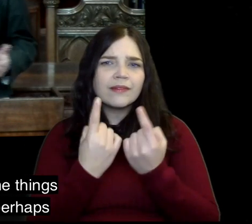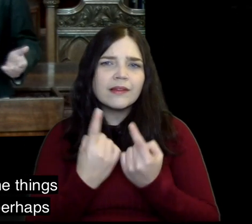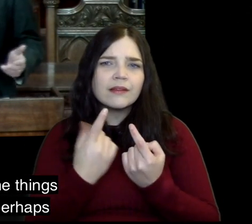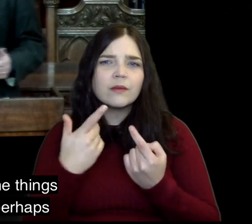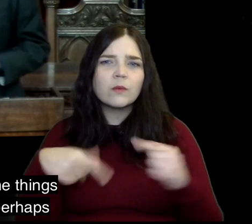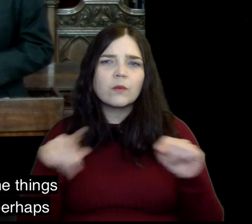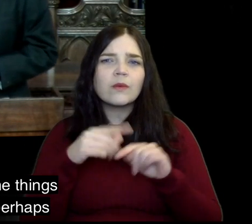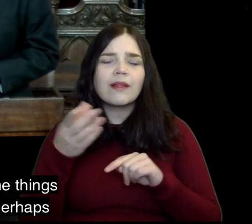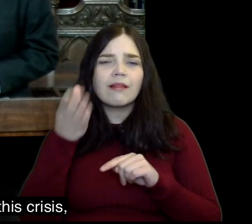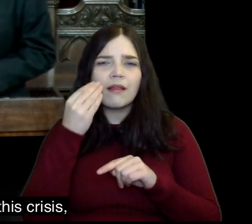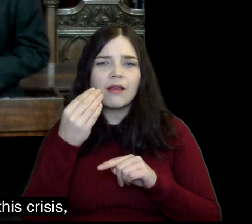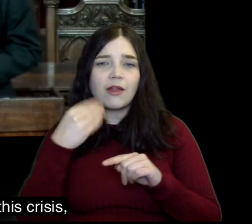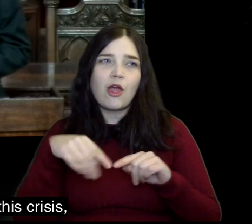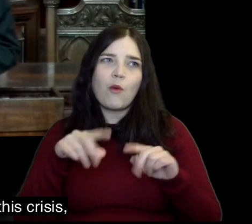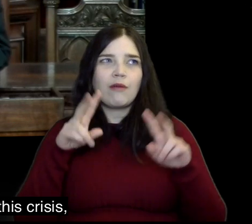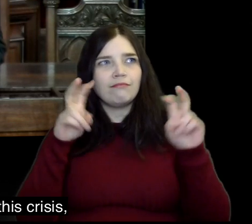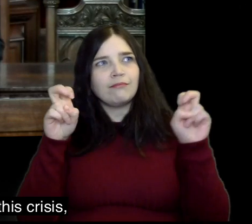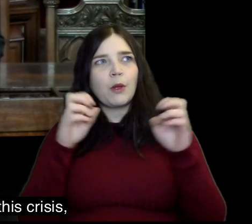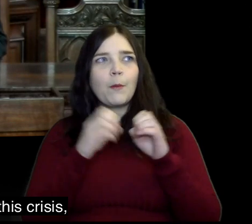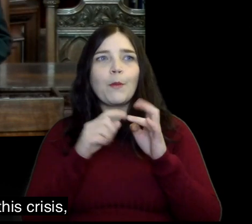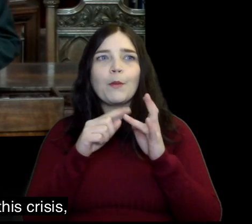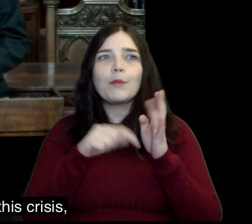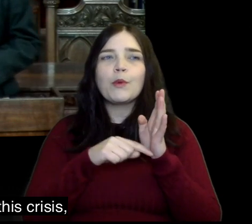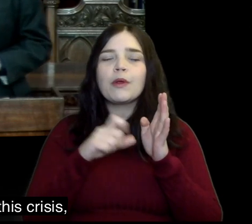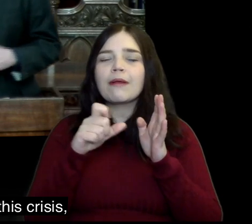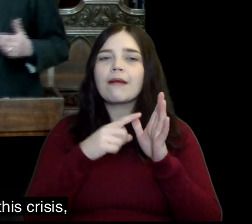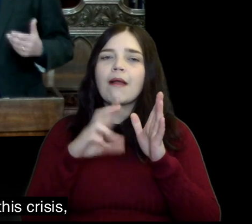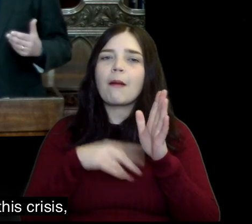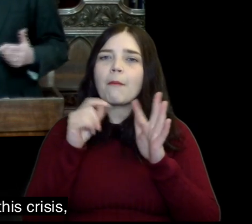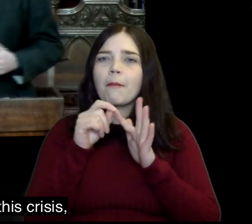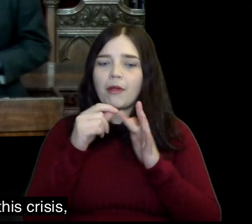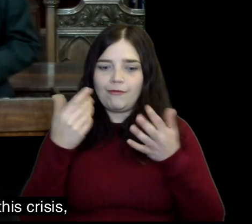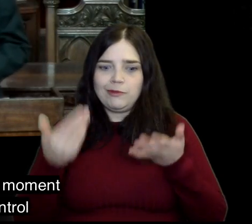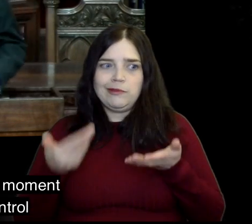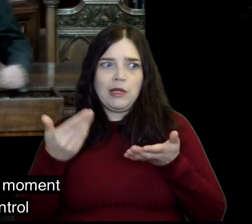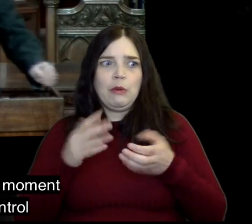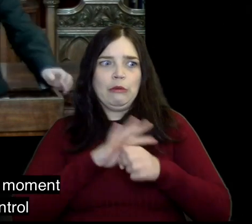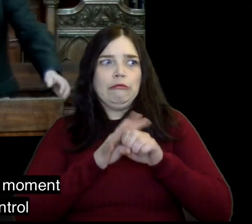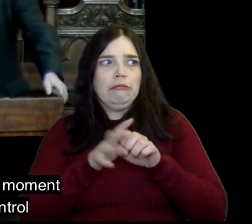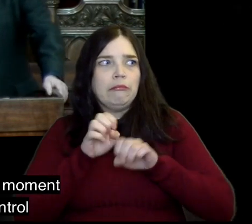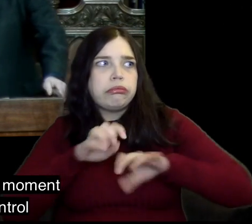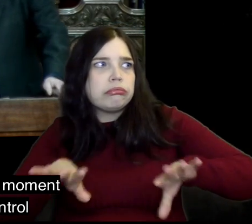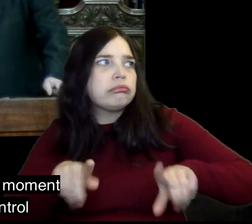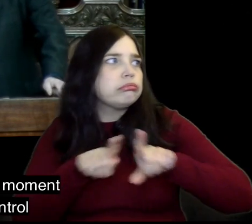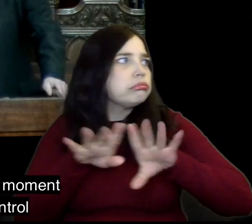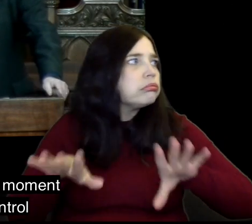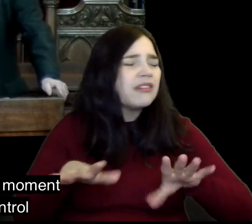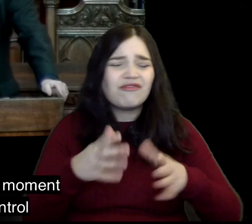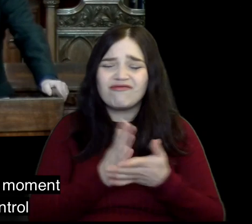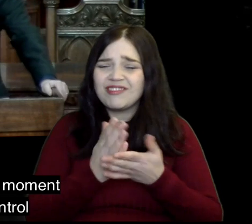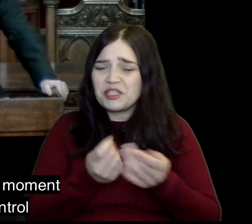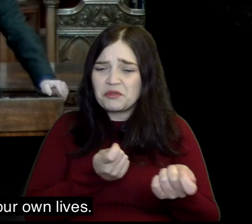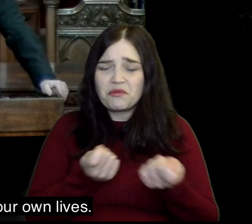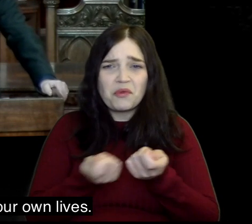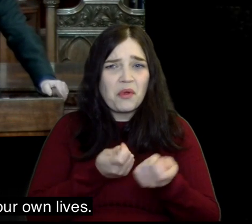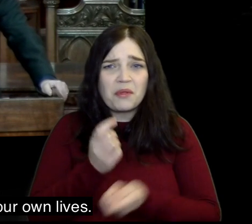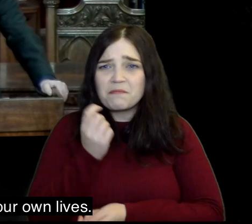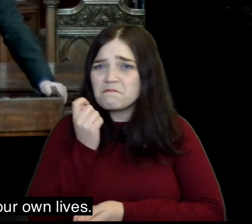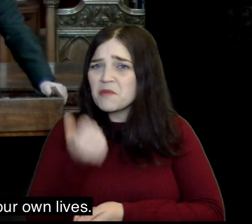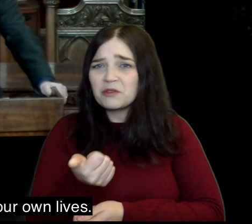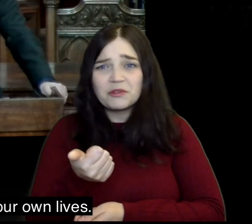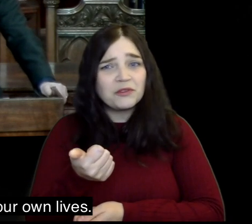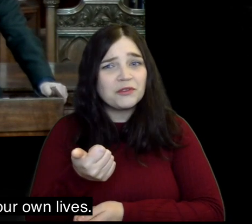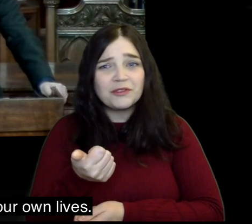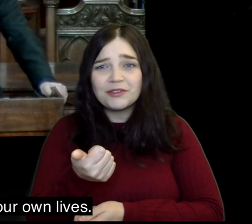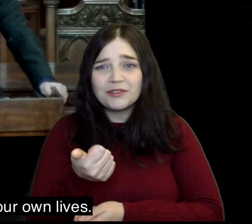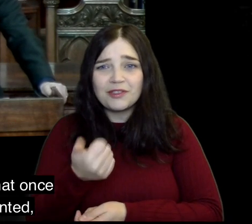I wonder that one of the things that we learn perhaps in our boot camp of this crisis that we're in at the moment is how little